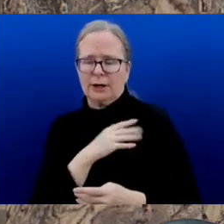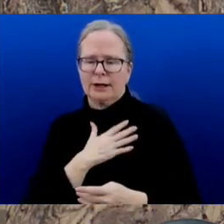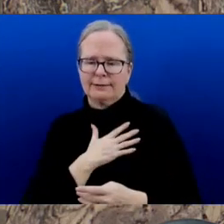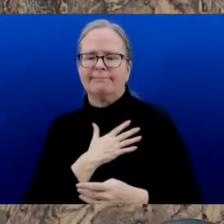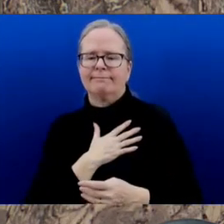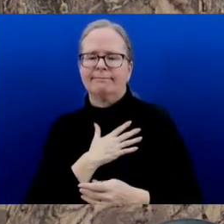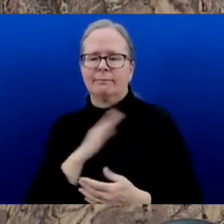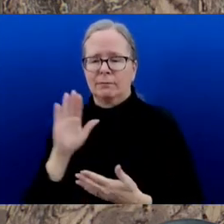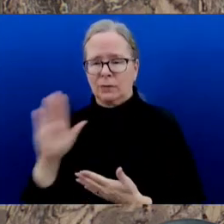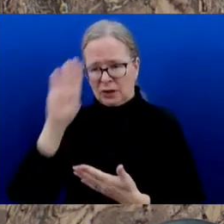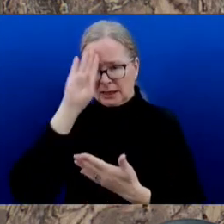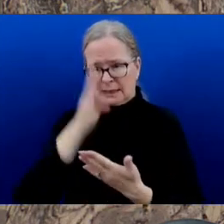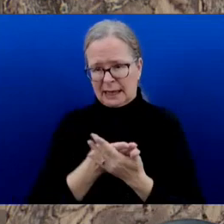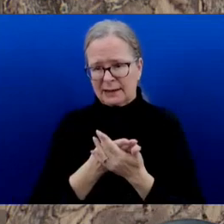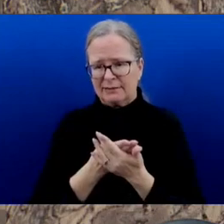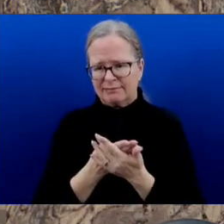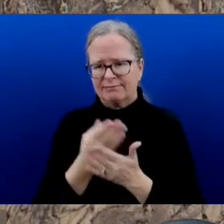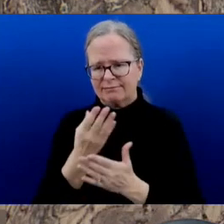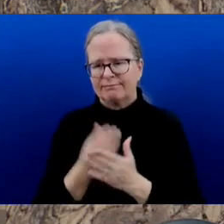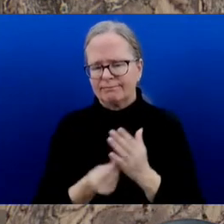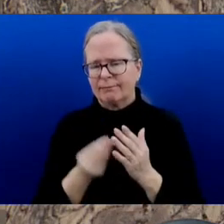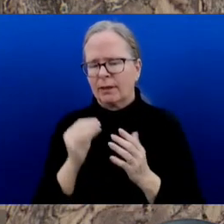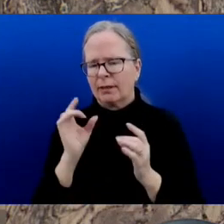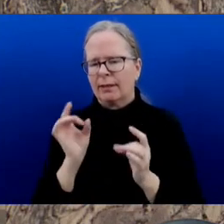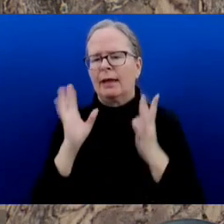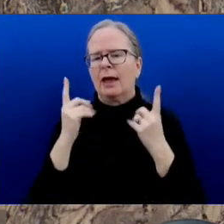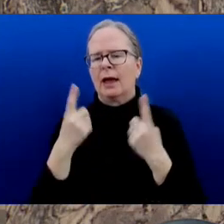for his wife in stages of Alzheimer's.